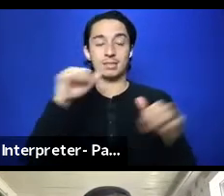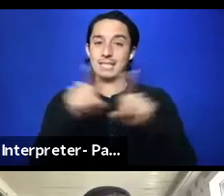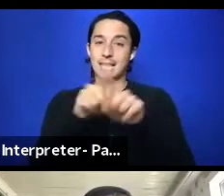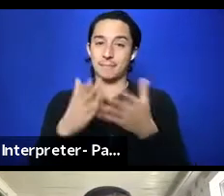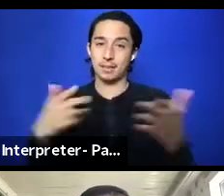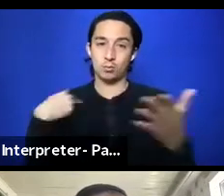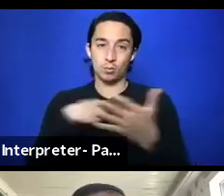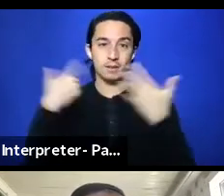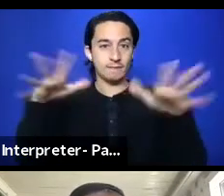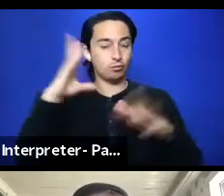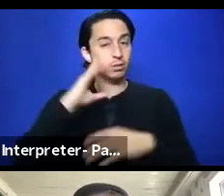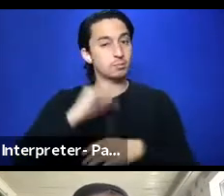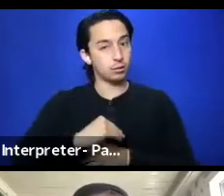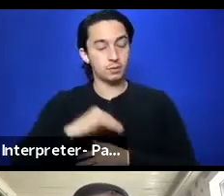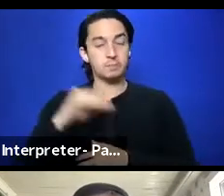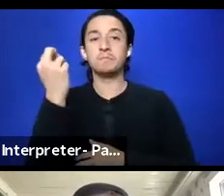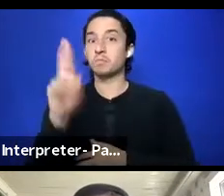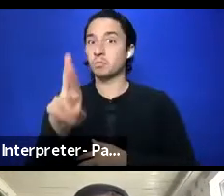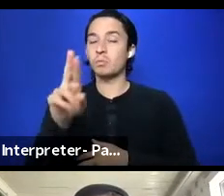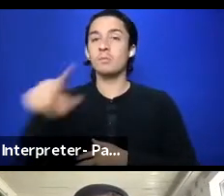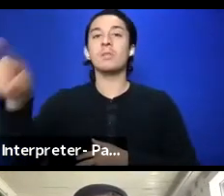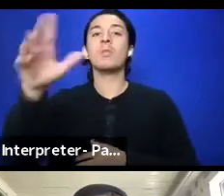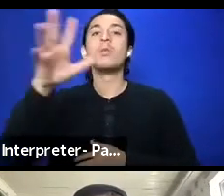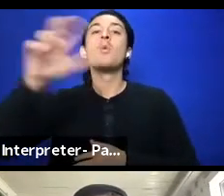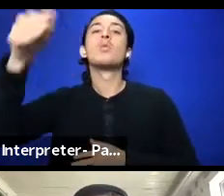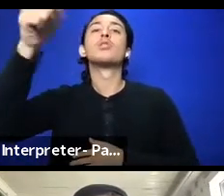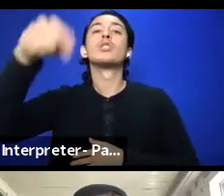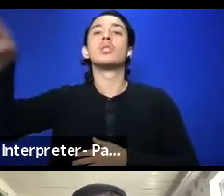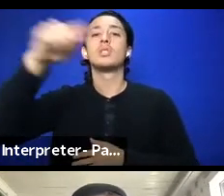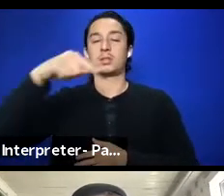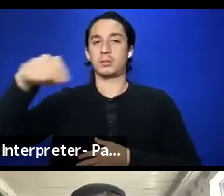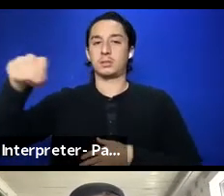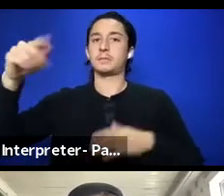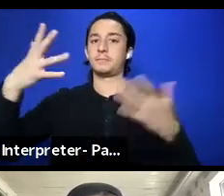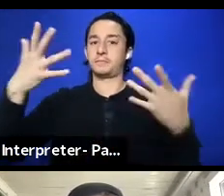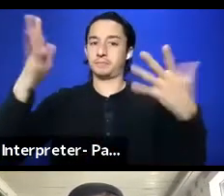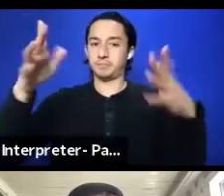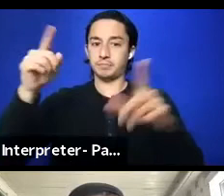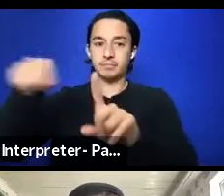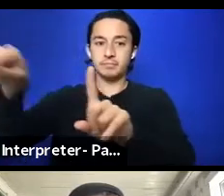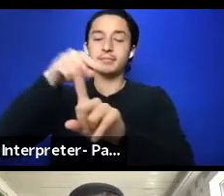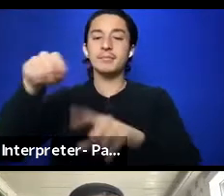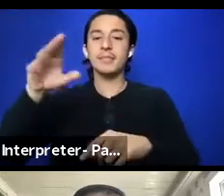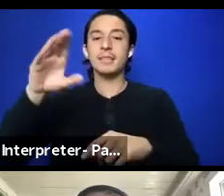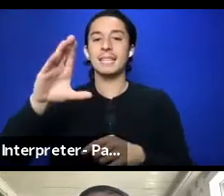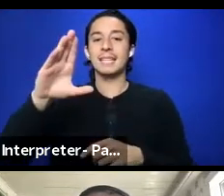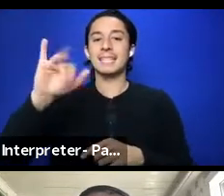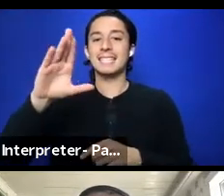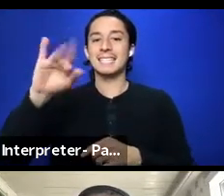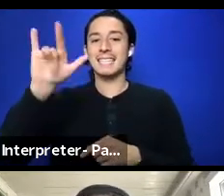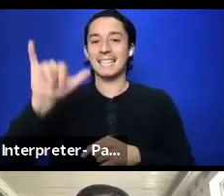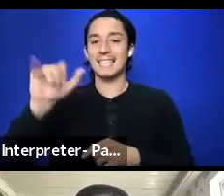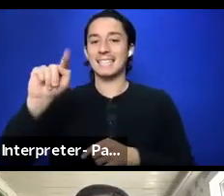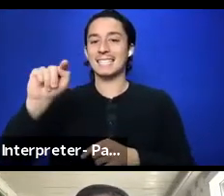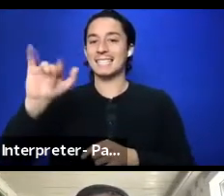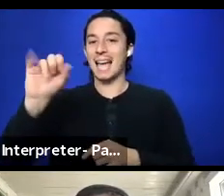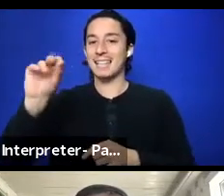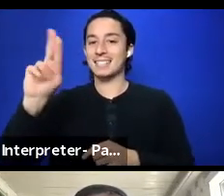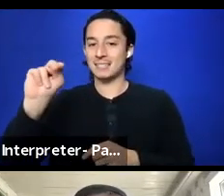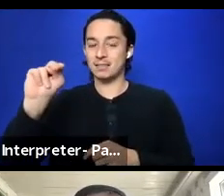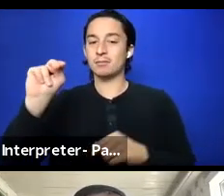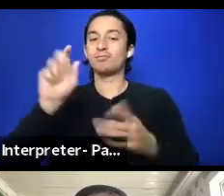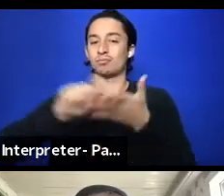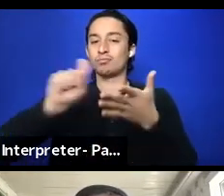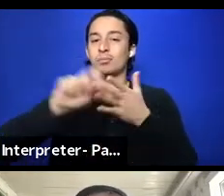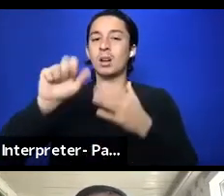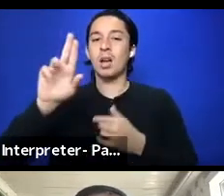had to experience, or those older than us just finished Cicely Tyson's autobiography and she was speaking to some of the same things that are